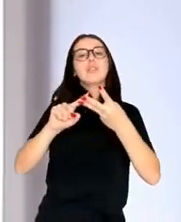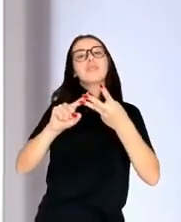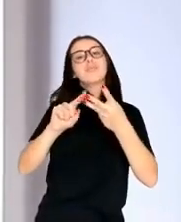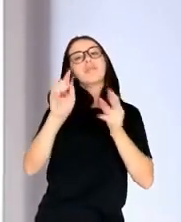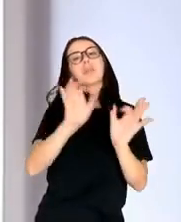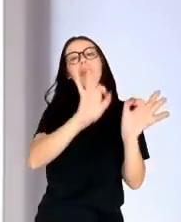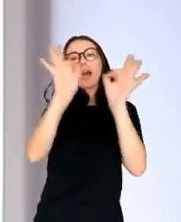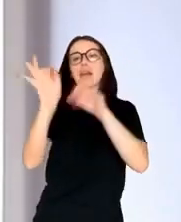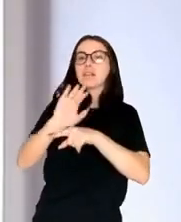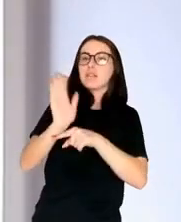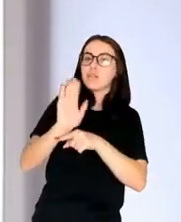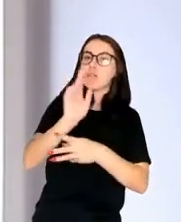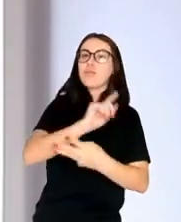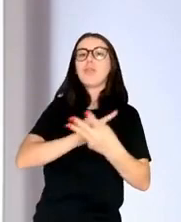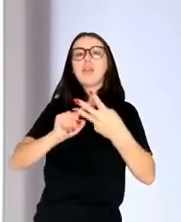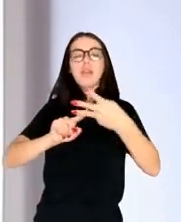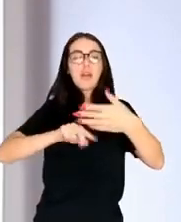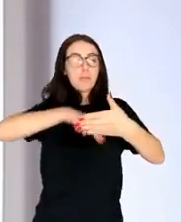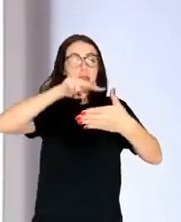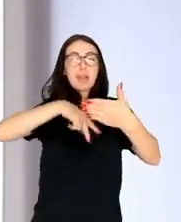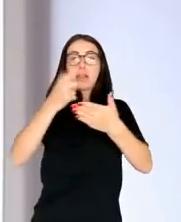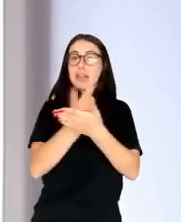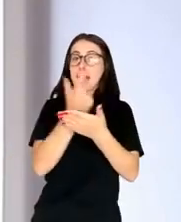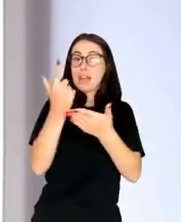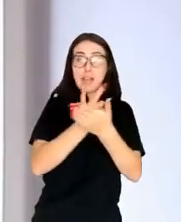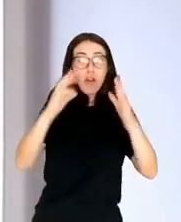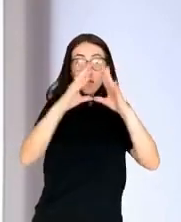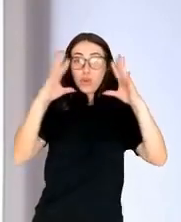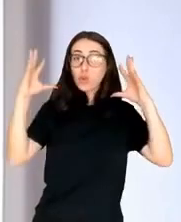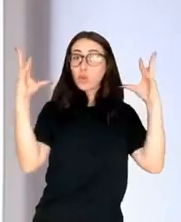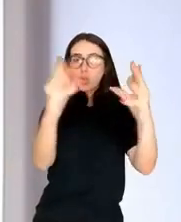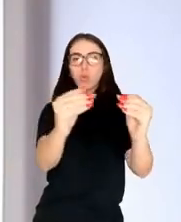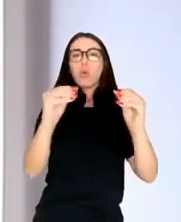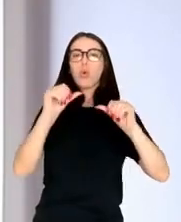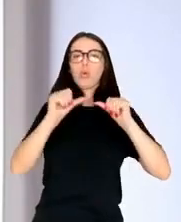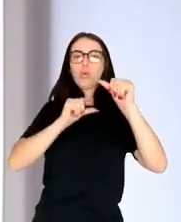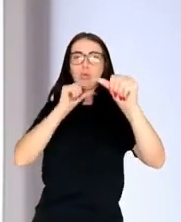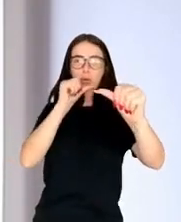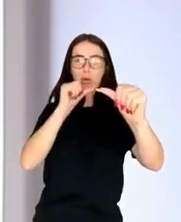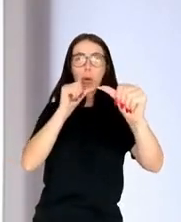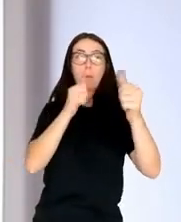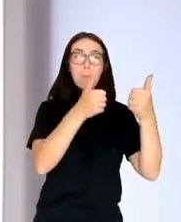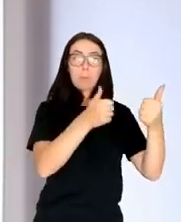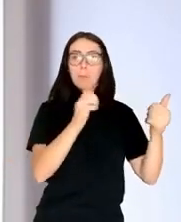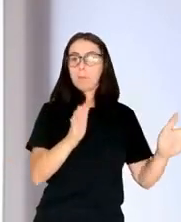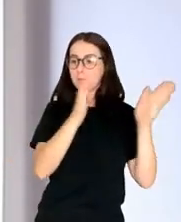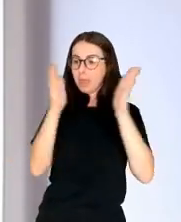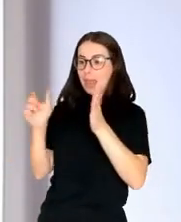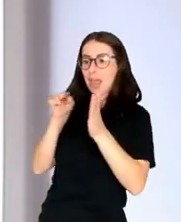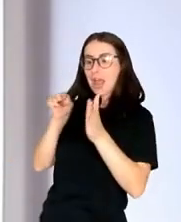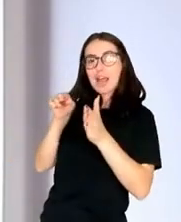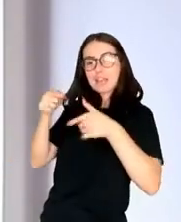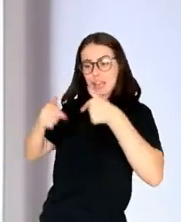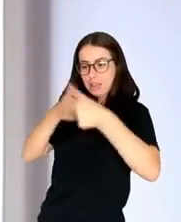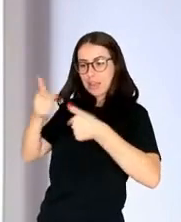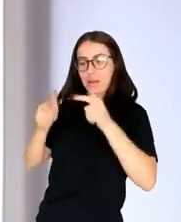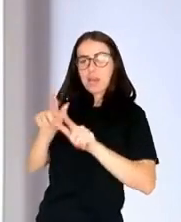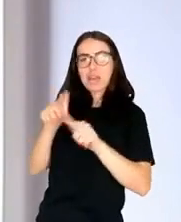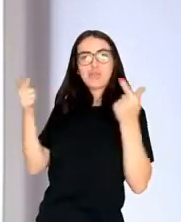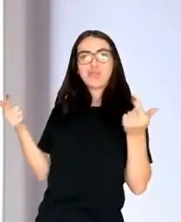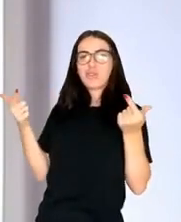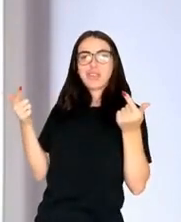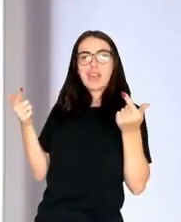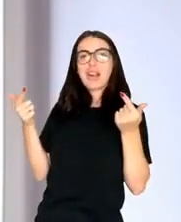dramatically. But the way journalists gather information and the way transparency is defended in civil society has really